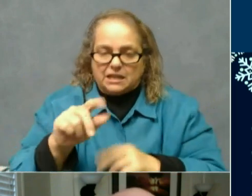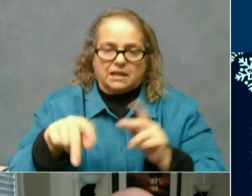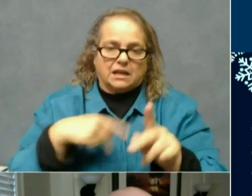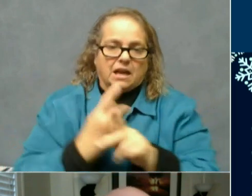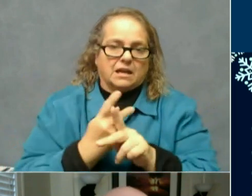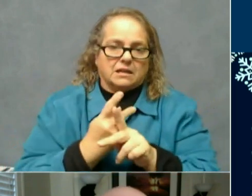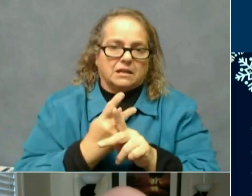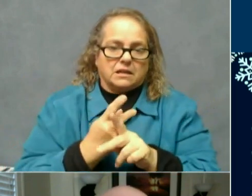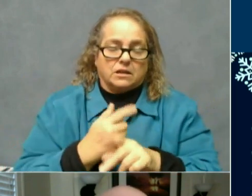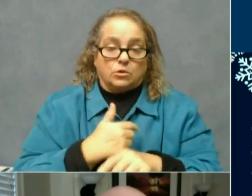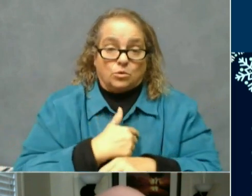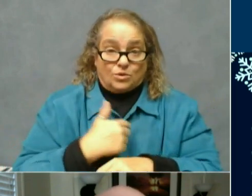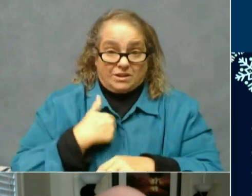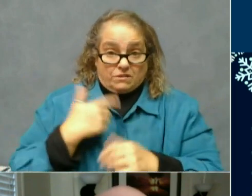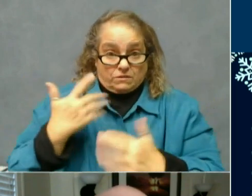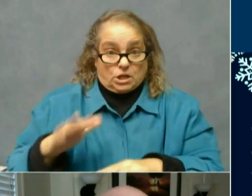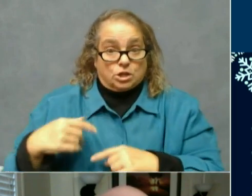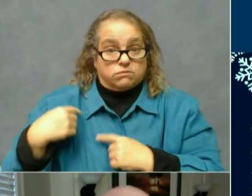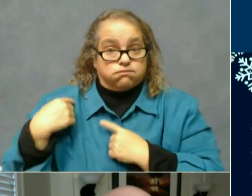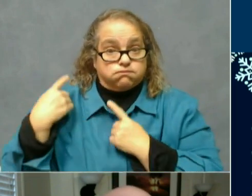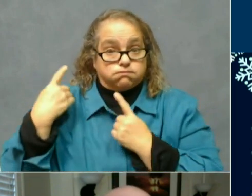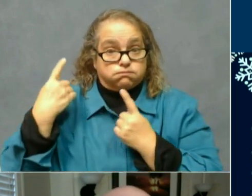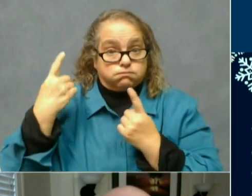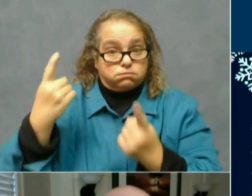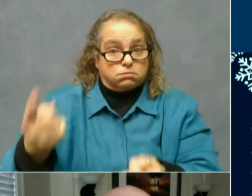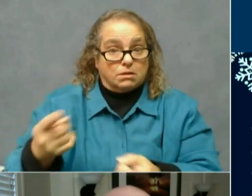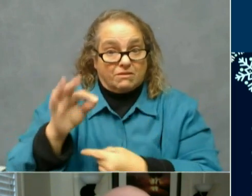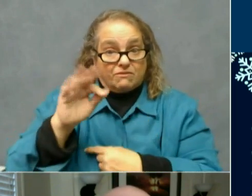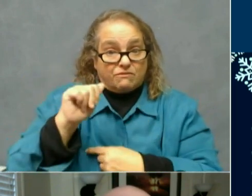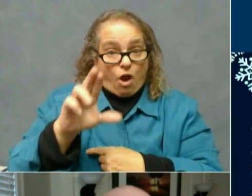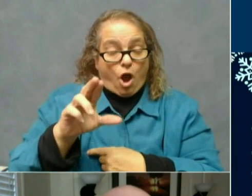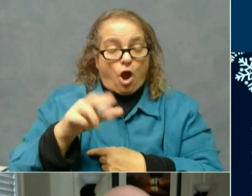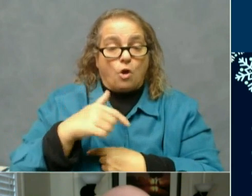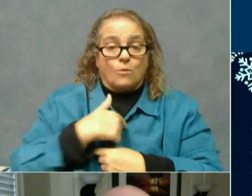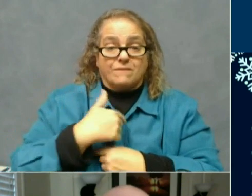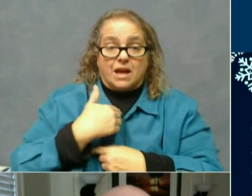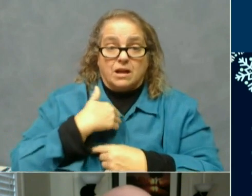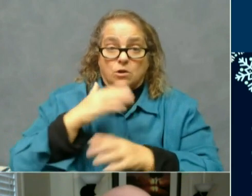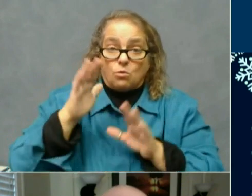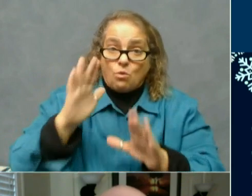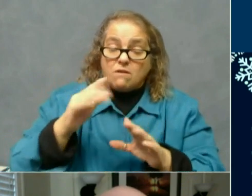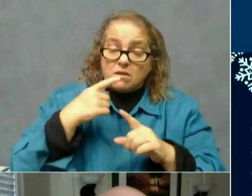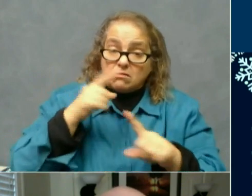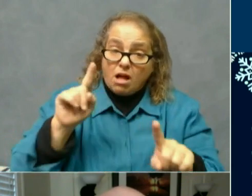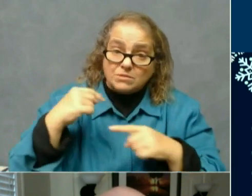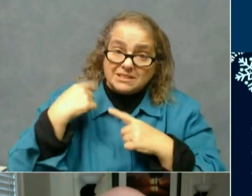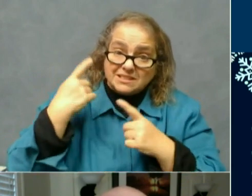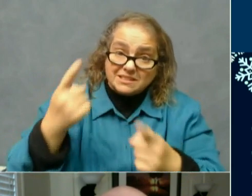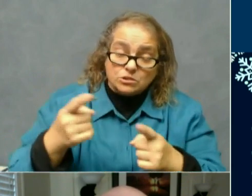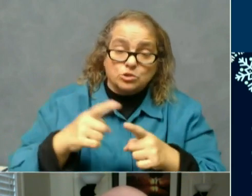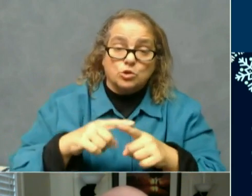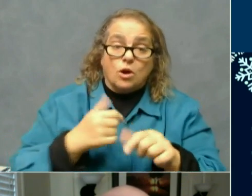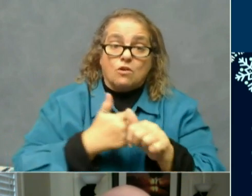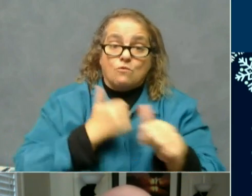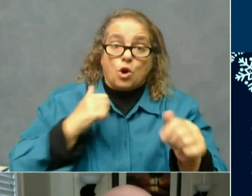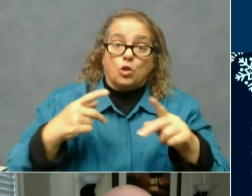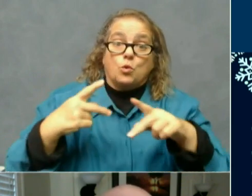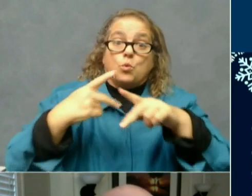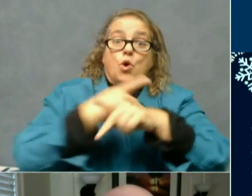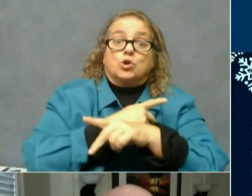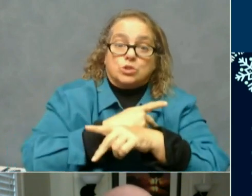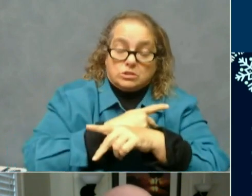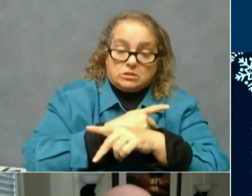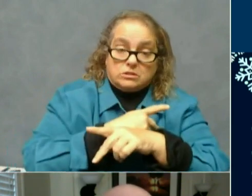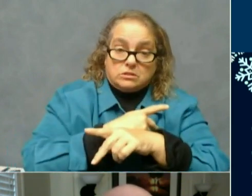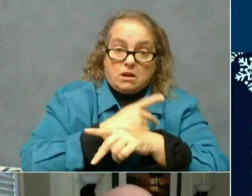journey. We have had remarkable accomplishments so far in avoiding the worst consequences of this disease as far